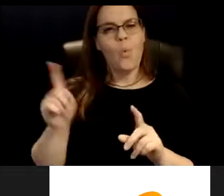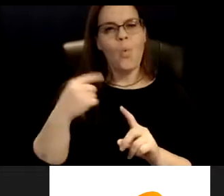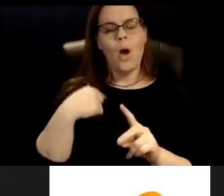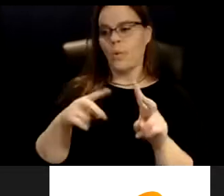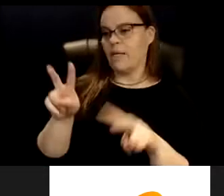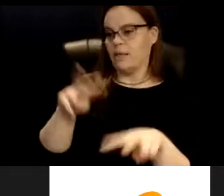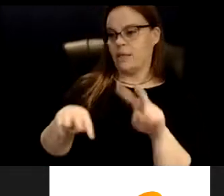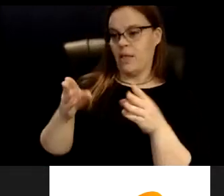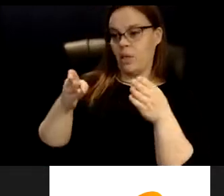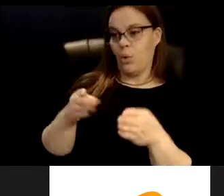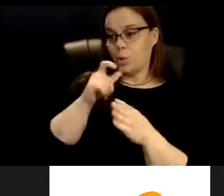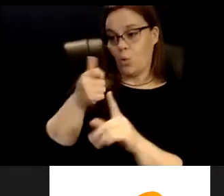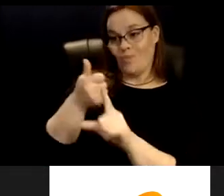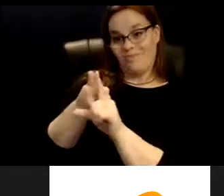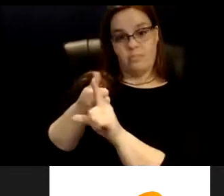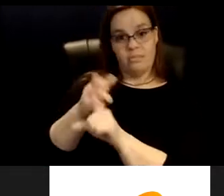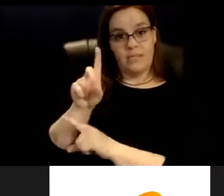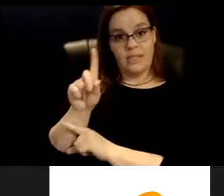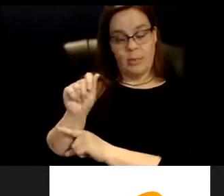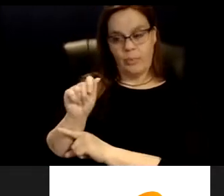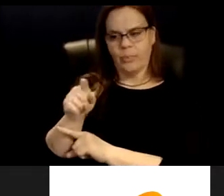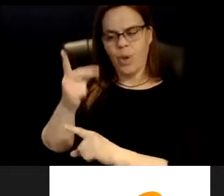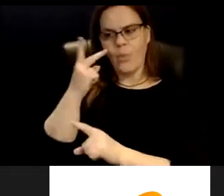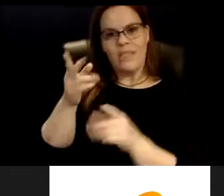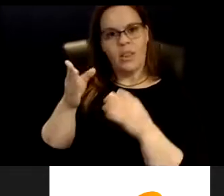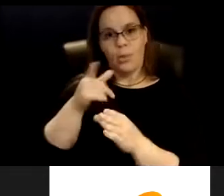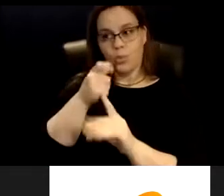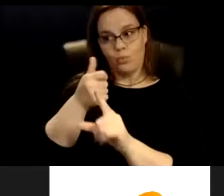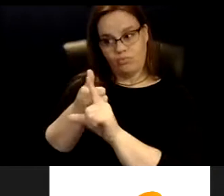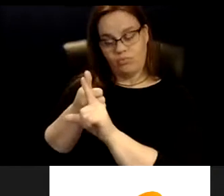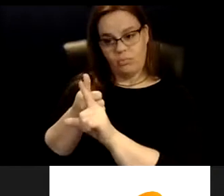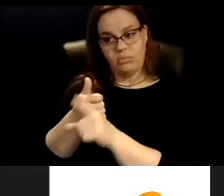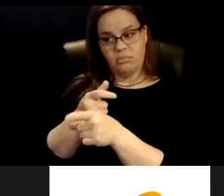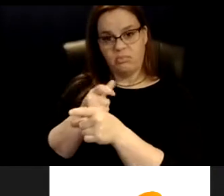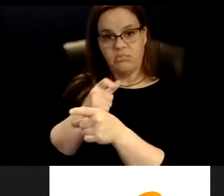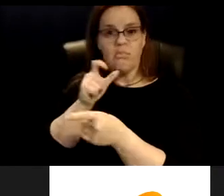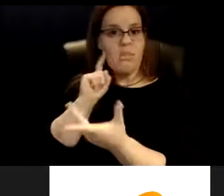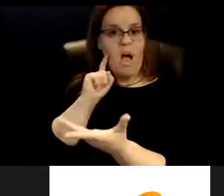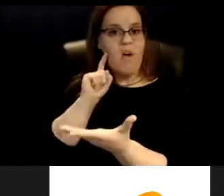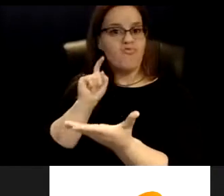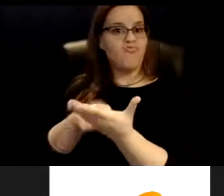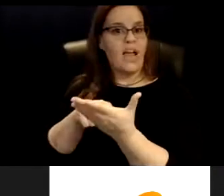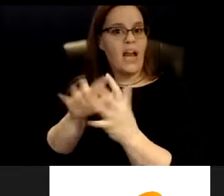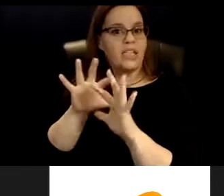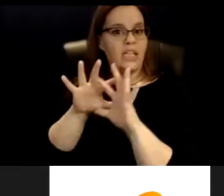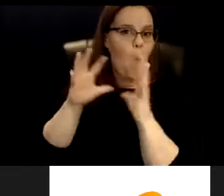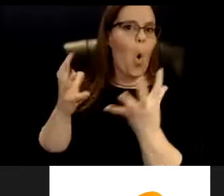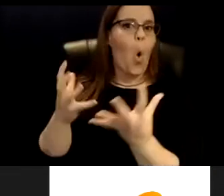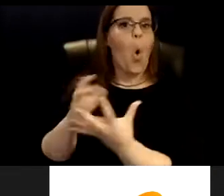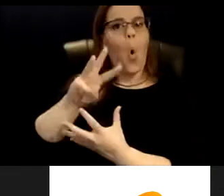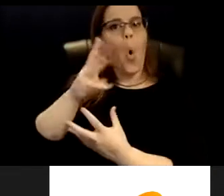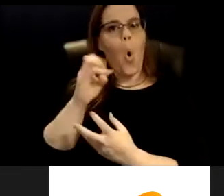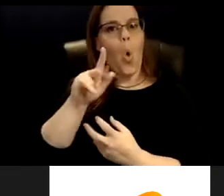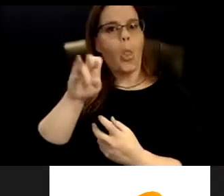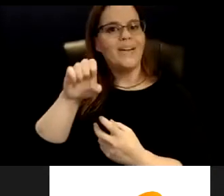disabled as the problem. We see the person who is disabled as not recognizing wholeness, the opposite of that, but to a